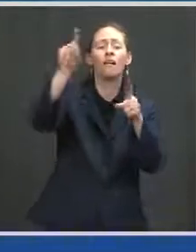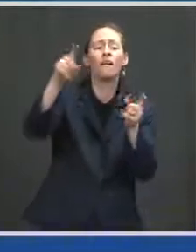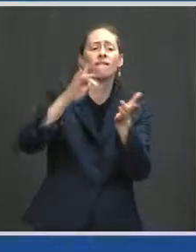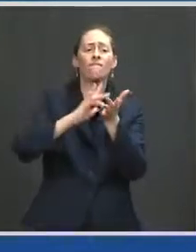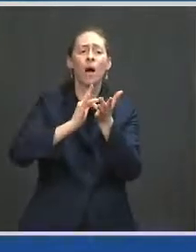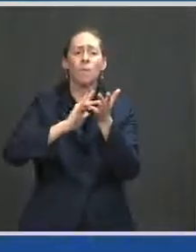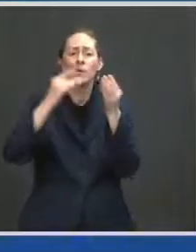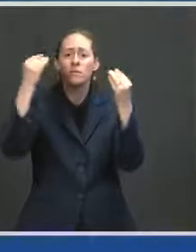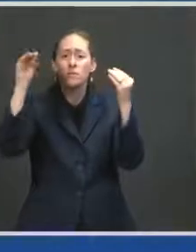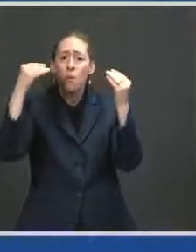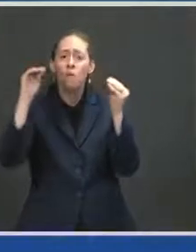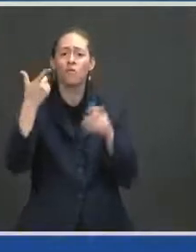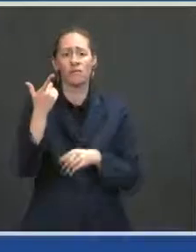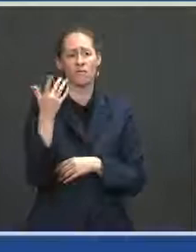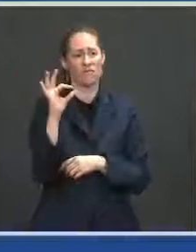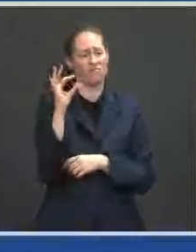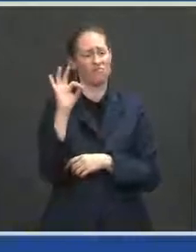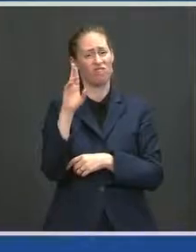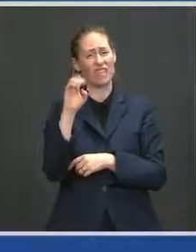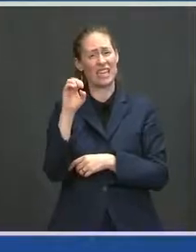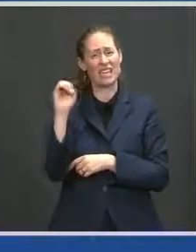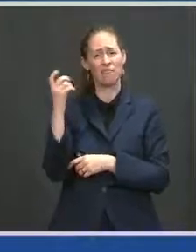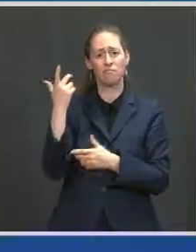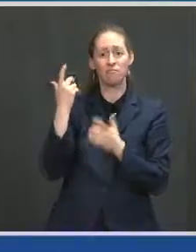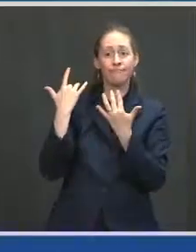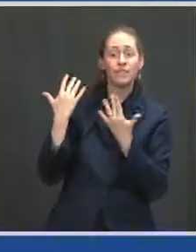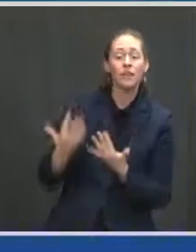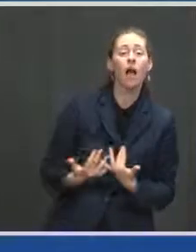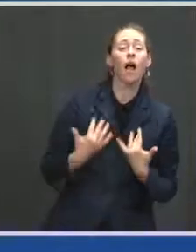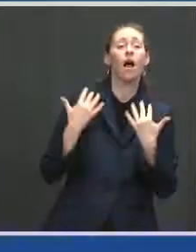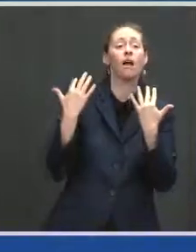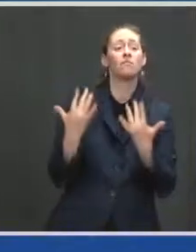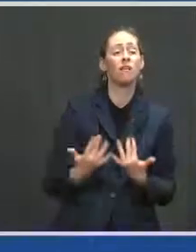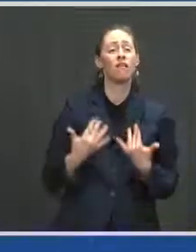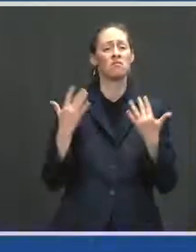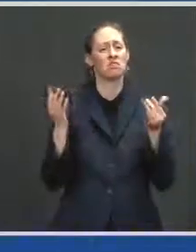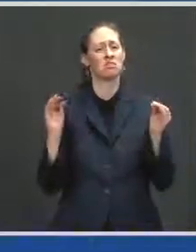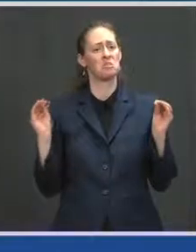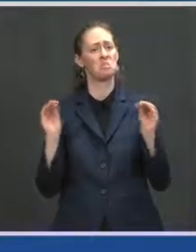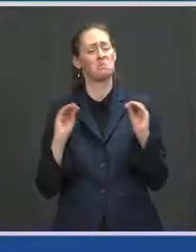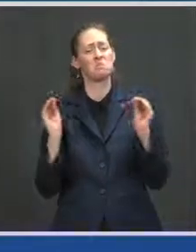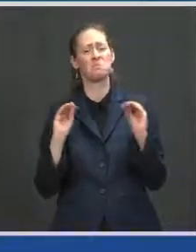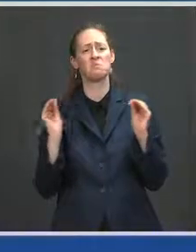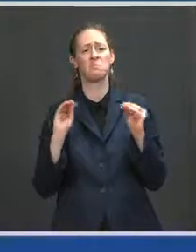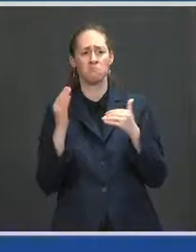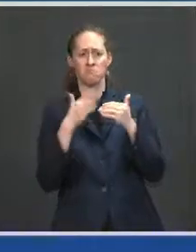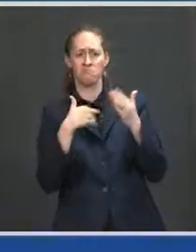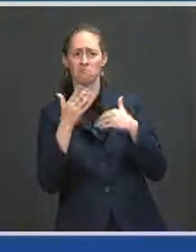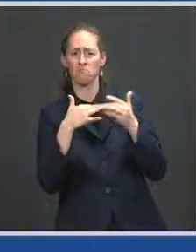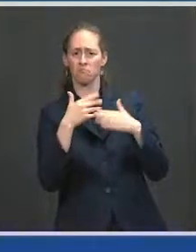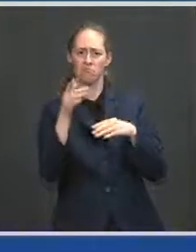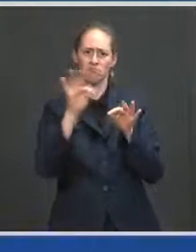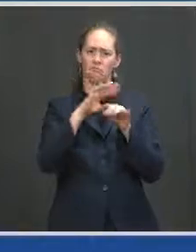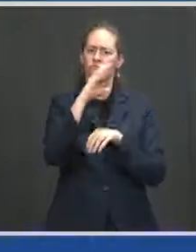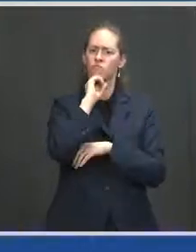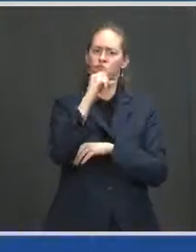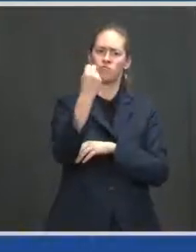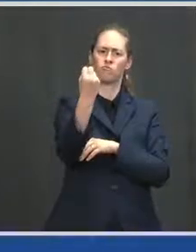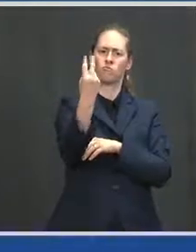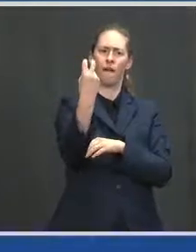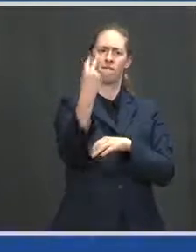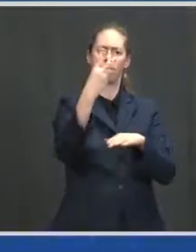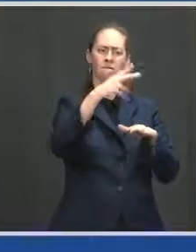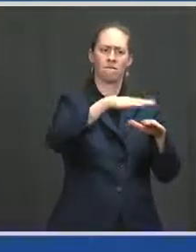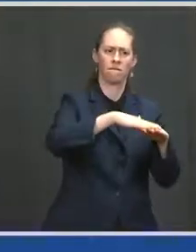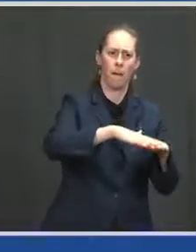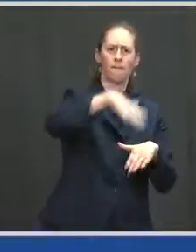12 years of age, no matter where you live, what you believe, who you voted for, has the right to